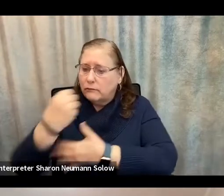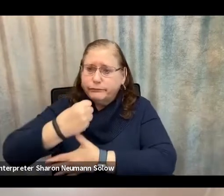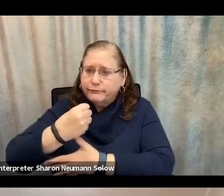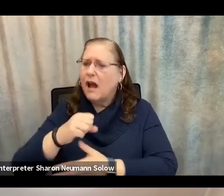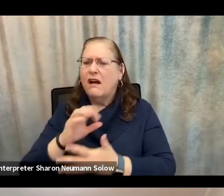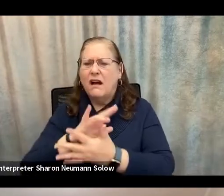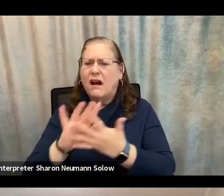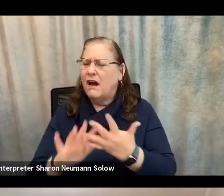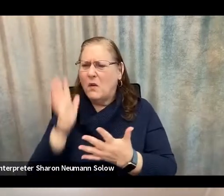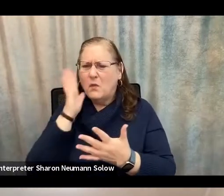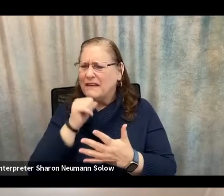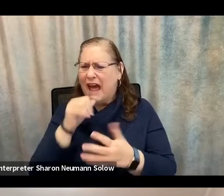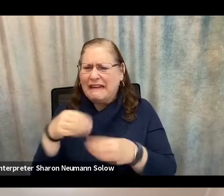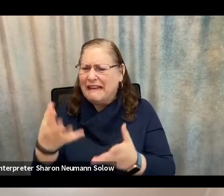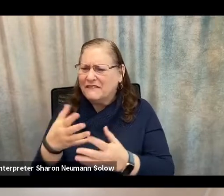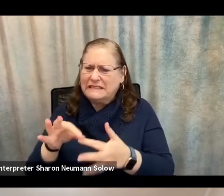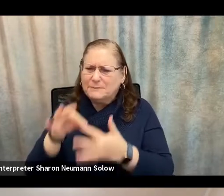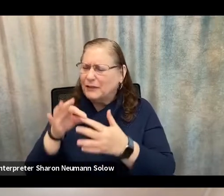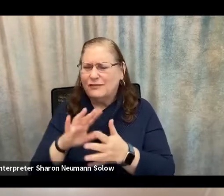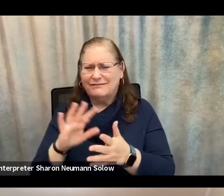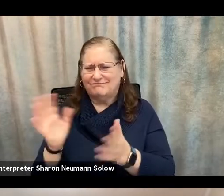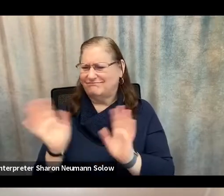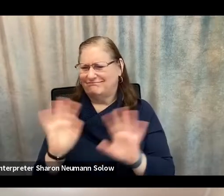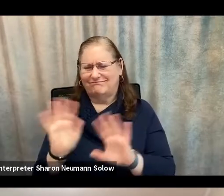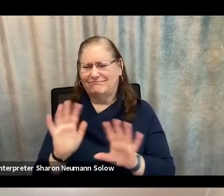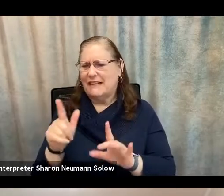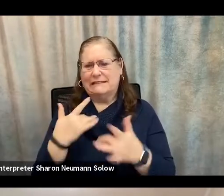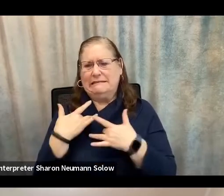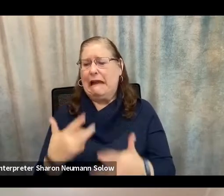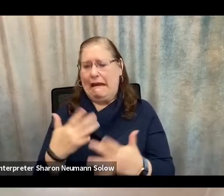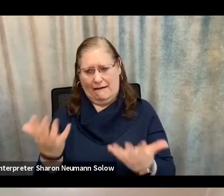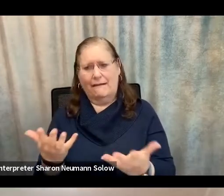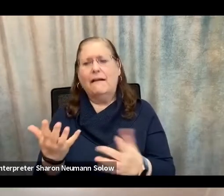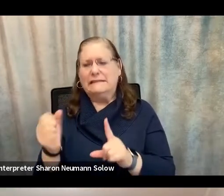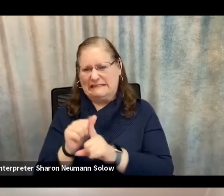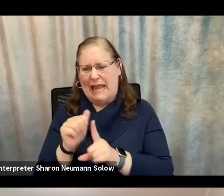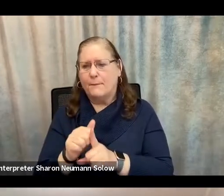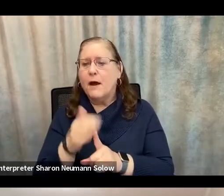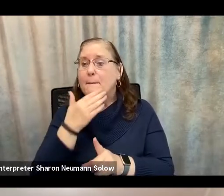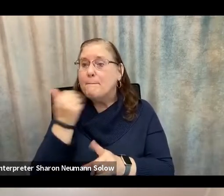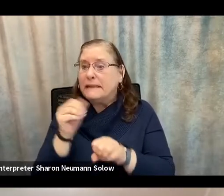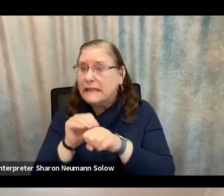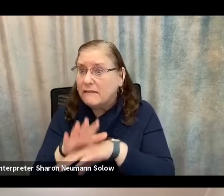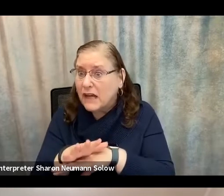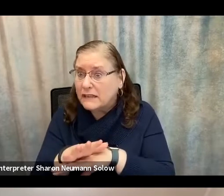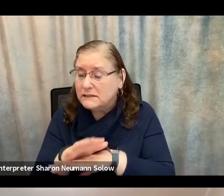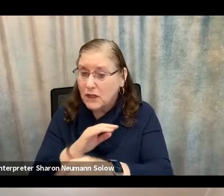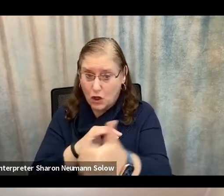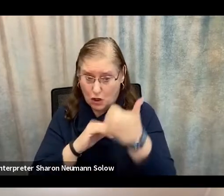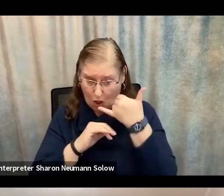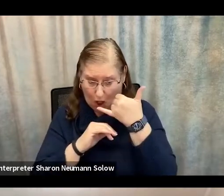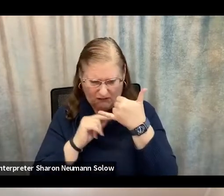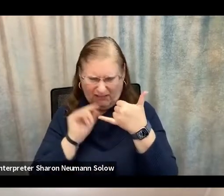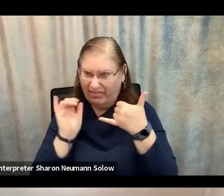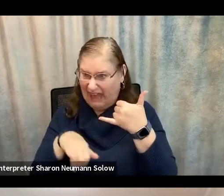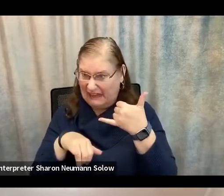In all likelihood, those are scammers. So again, best advice is if you get that call, hang up the phone, and